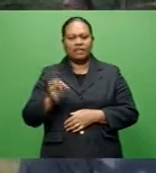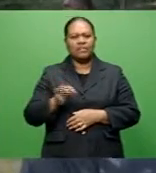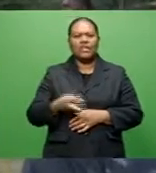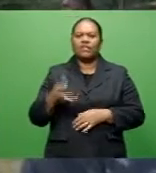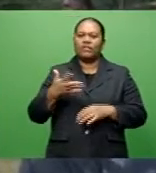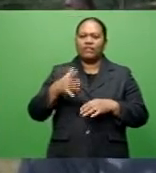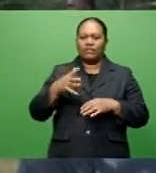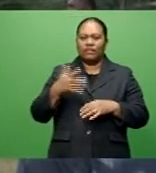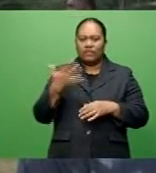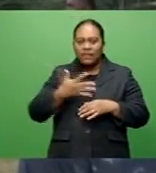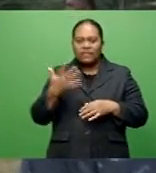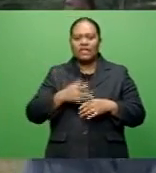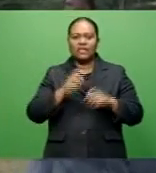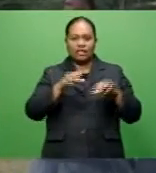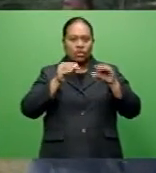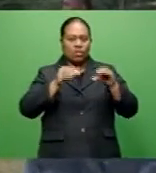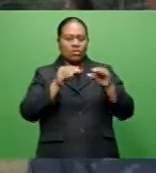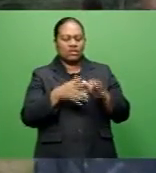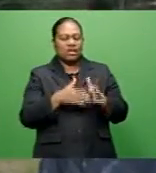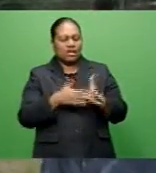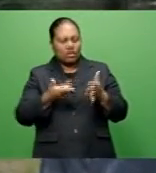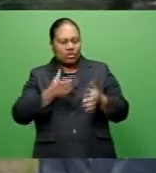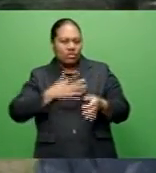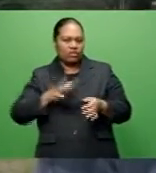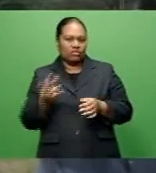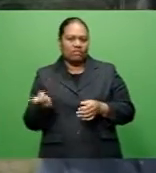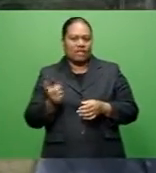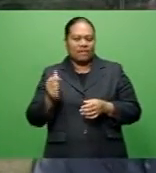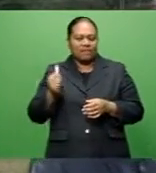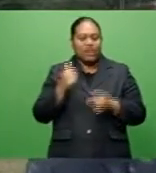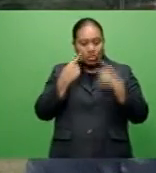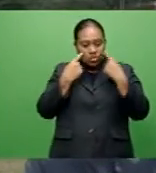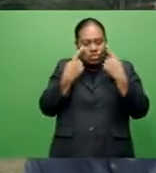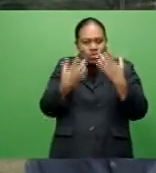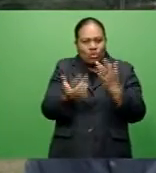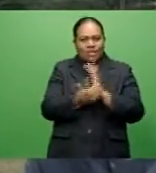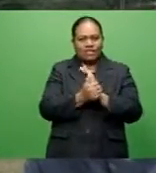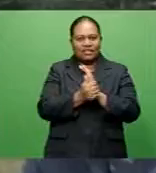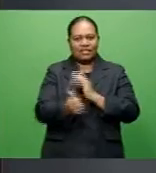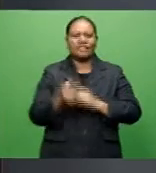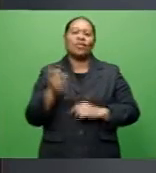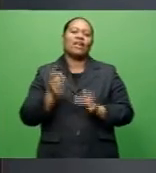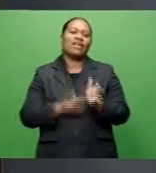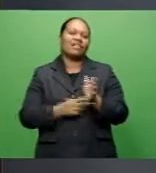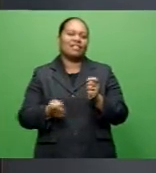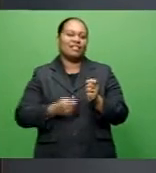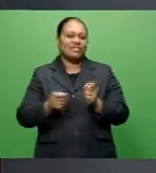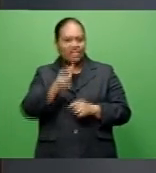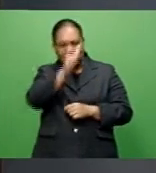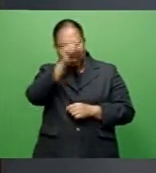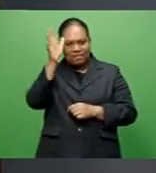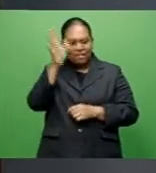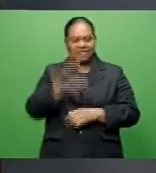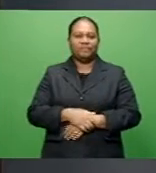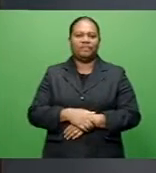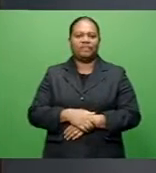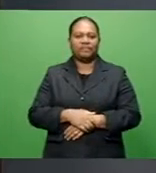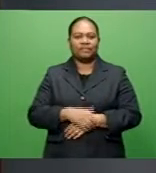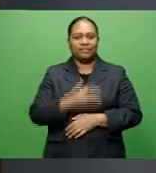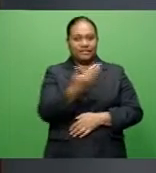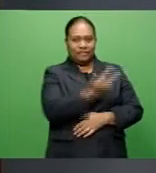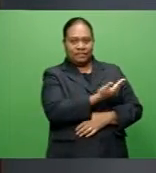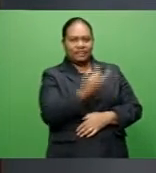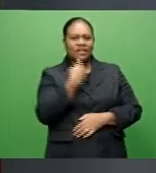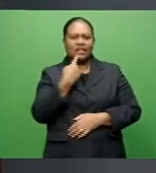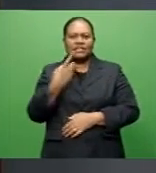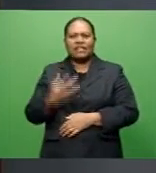scored. So we are now trying to put us back there and showcase what we were once known for. Former Walbi's fullback Israel